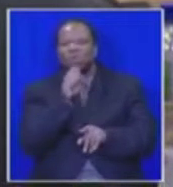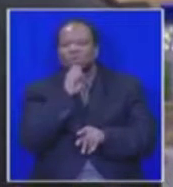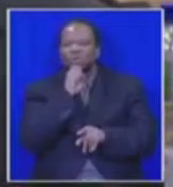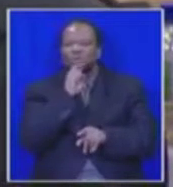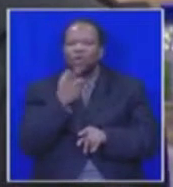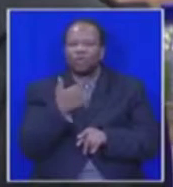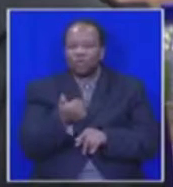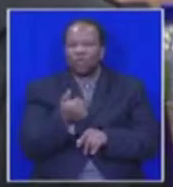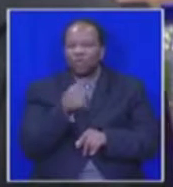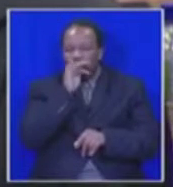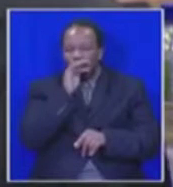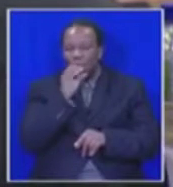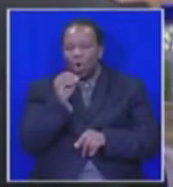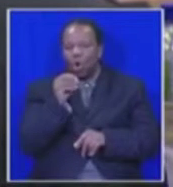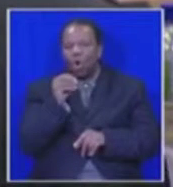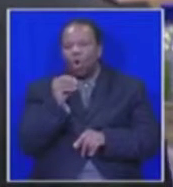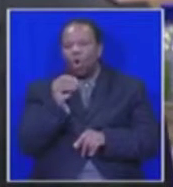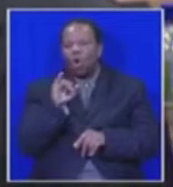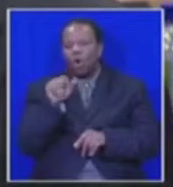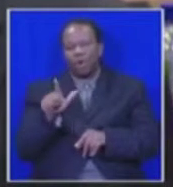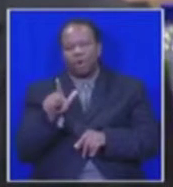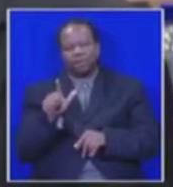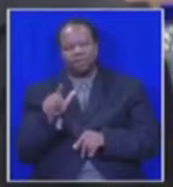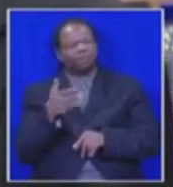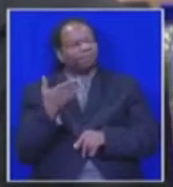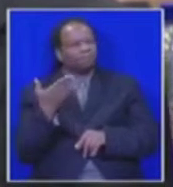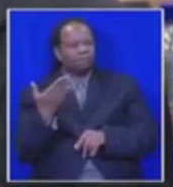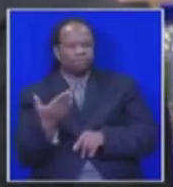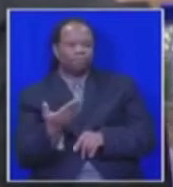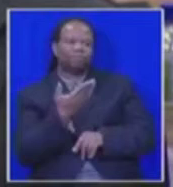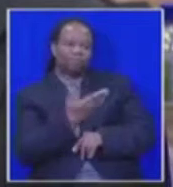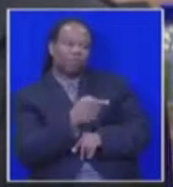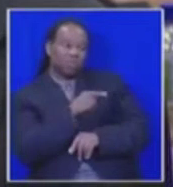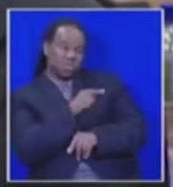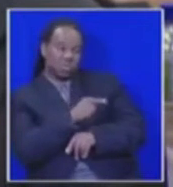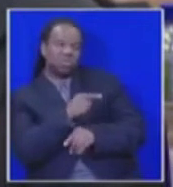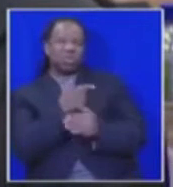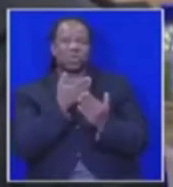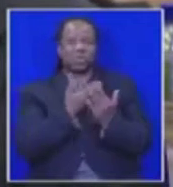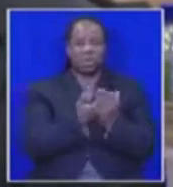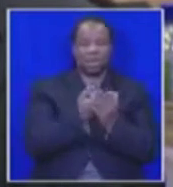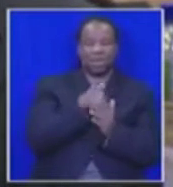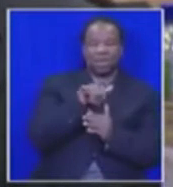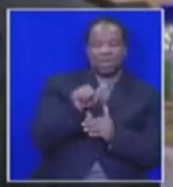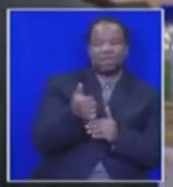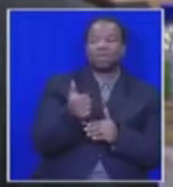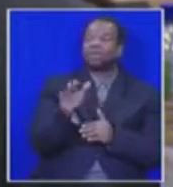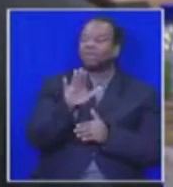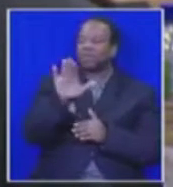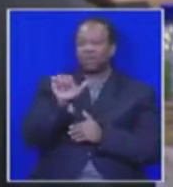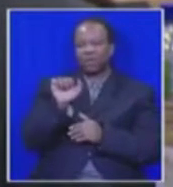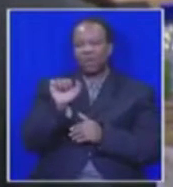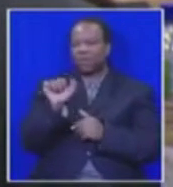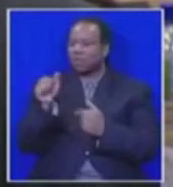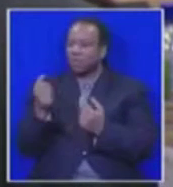Honorable President, my question is, can you give this House an assurance that South Africa will be a leader in medical innovation and that we will